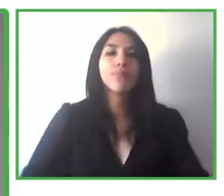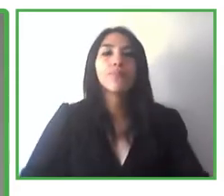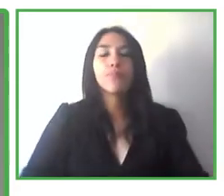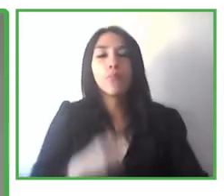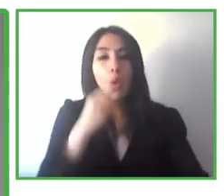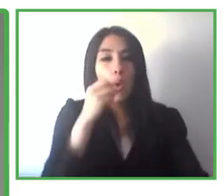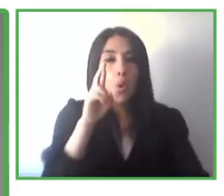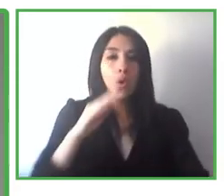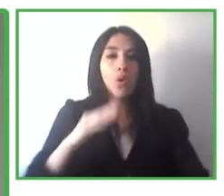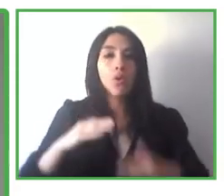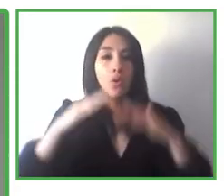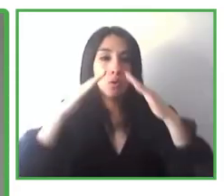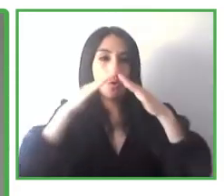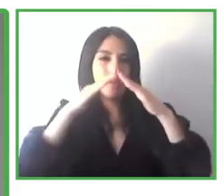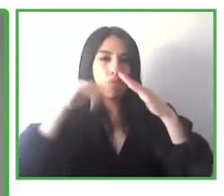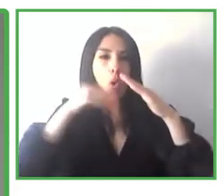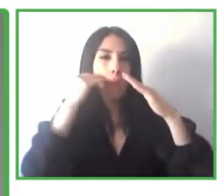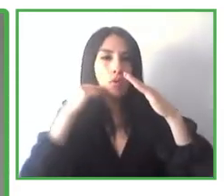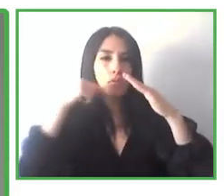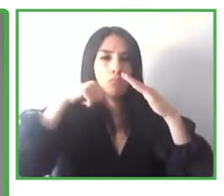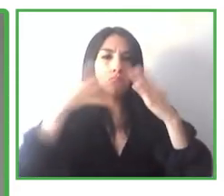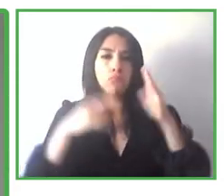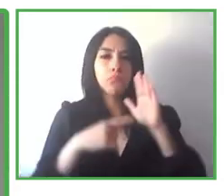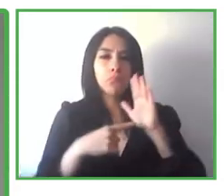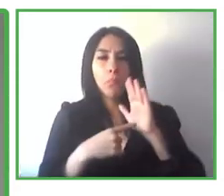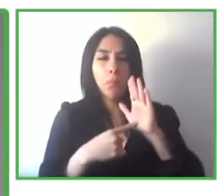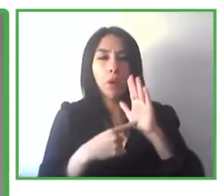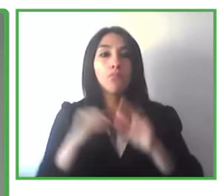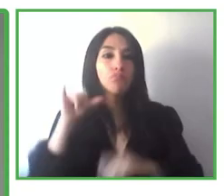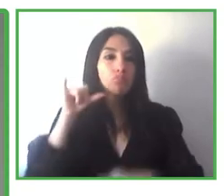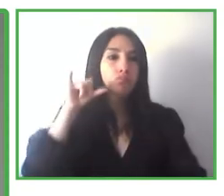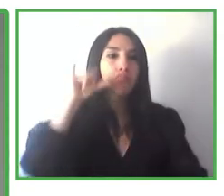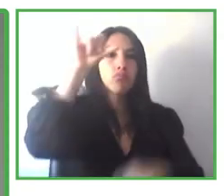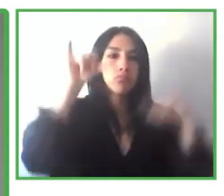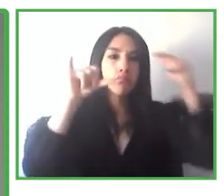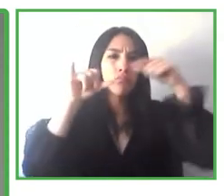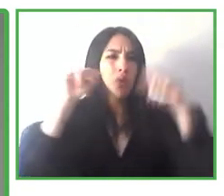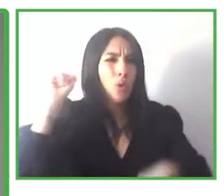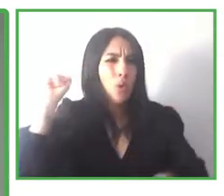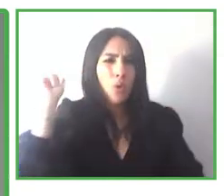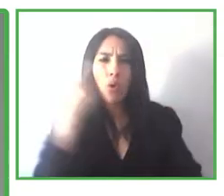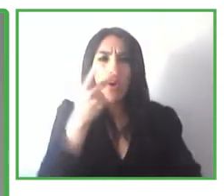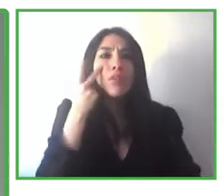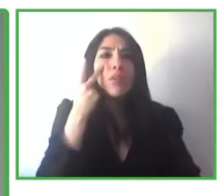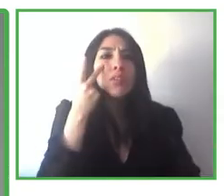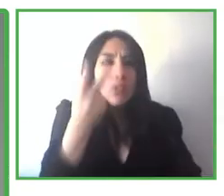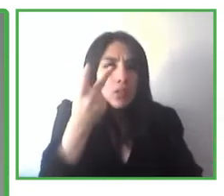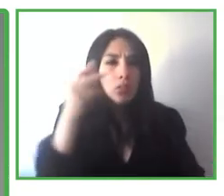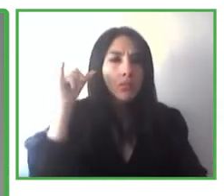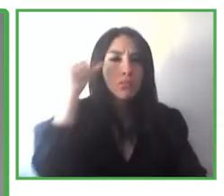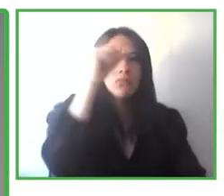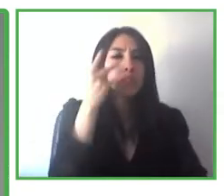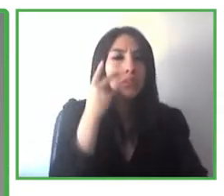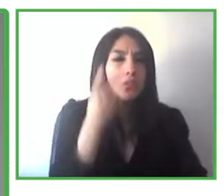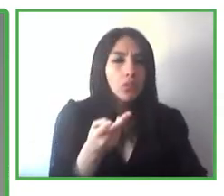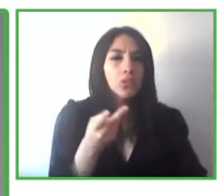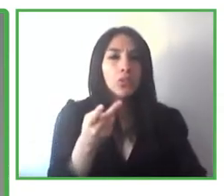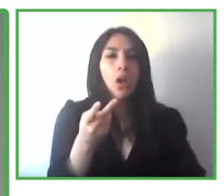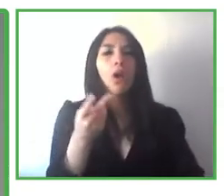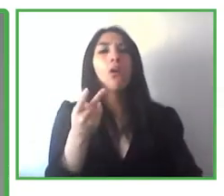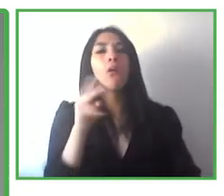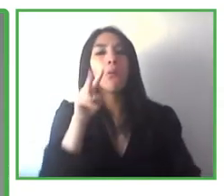and also entertainment overall, for instance, in onboard planes, if we've been on a plane, we've seen